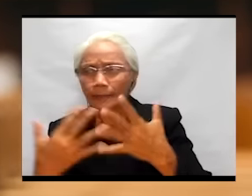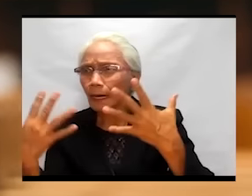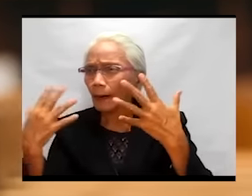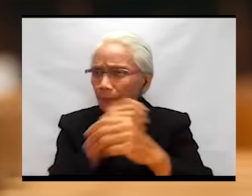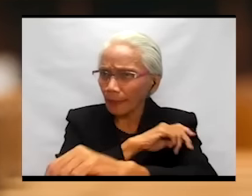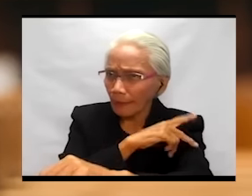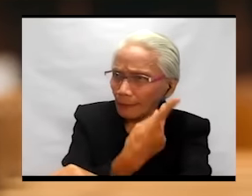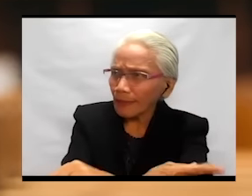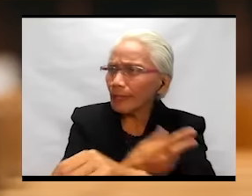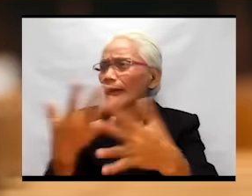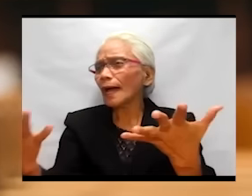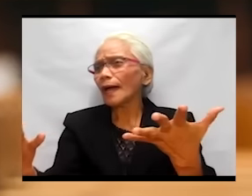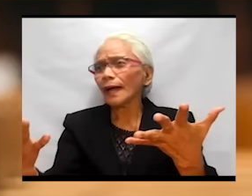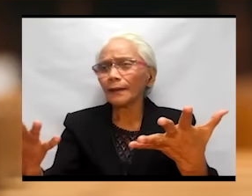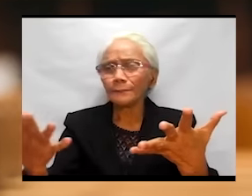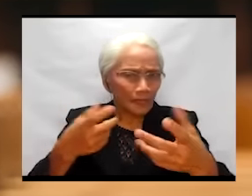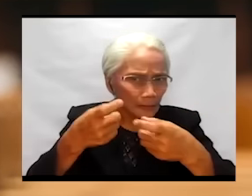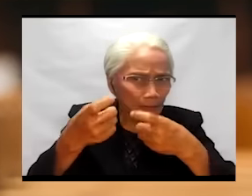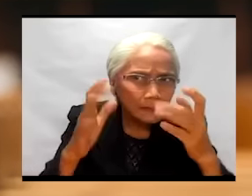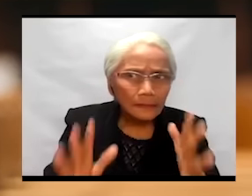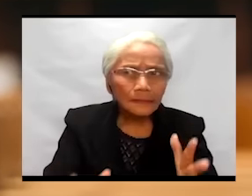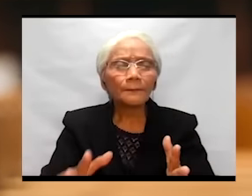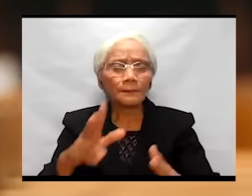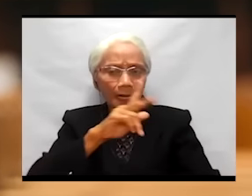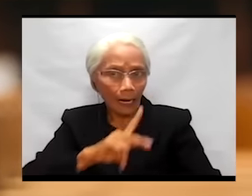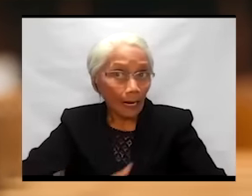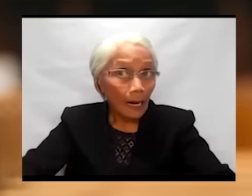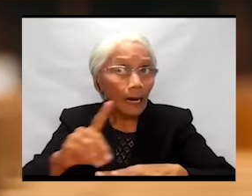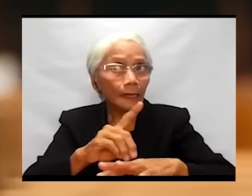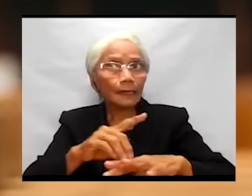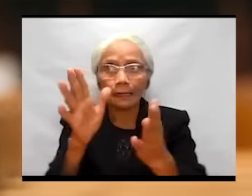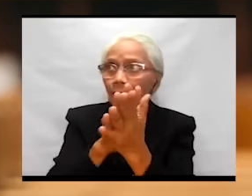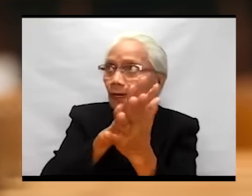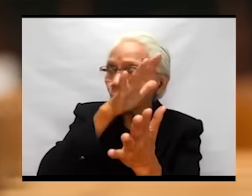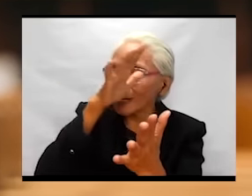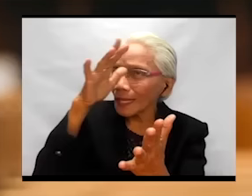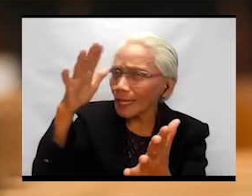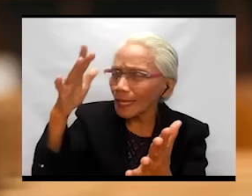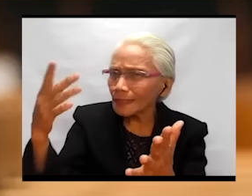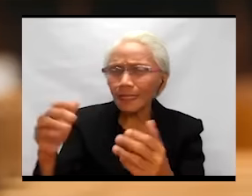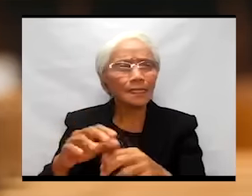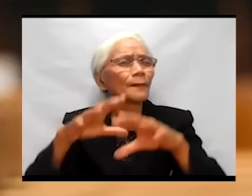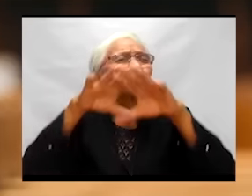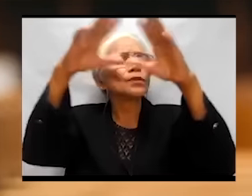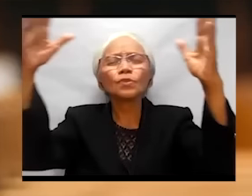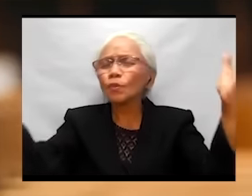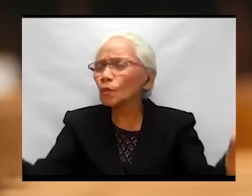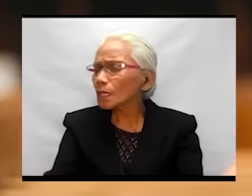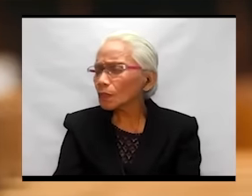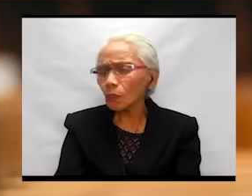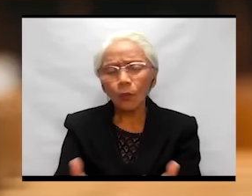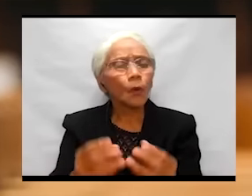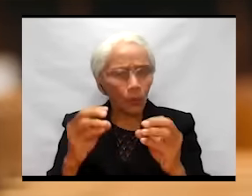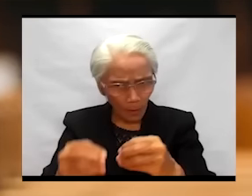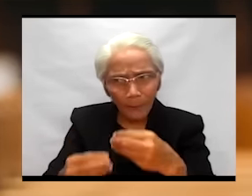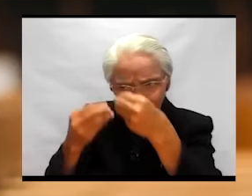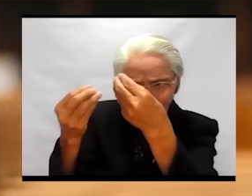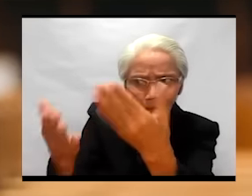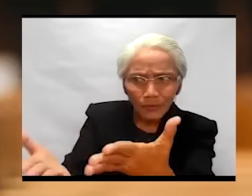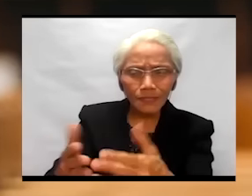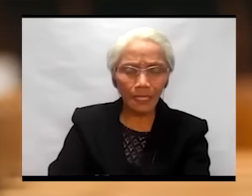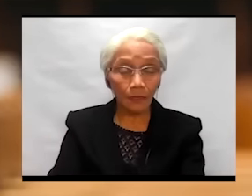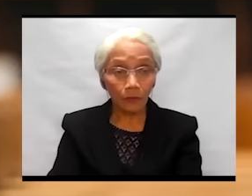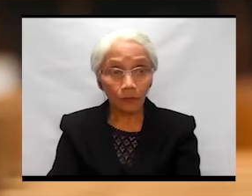kapangyarihan, lahat ng pag-ahari at kaluwalhatian ng mundong itong mapapasa